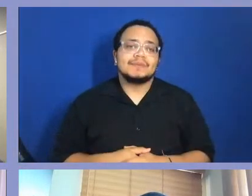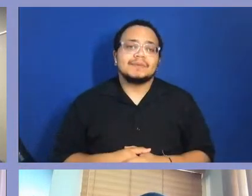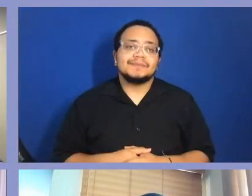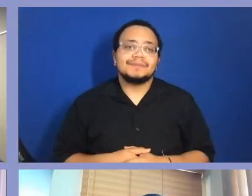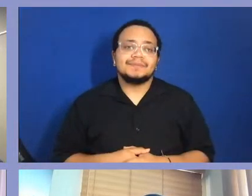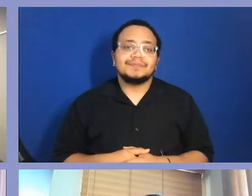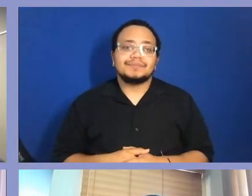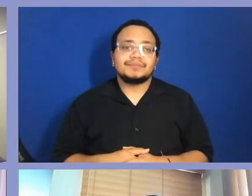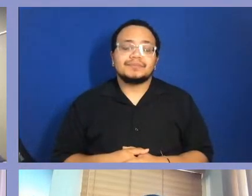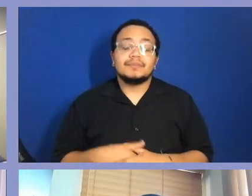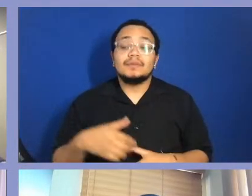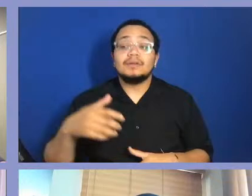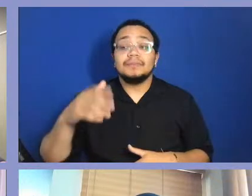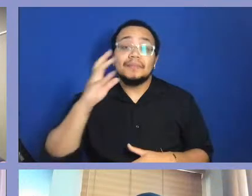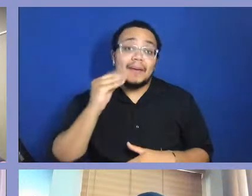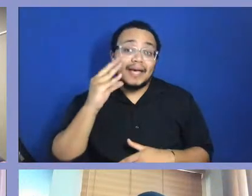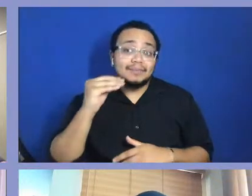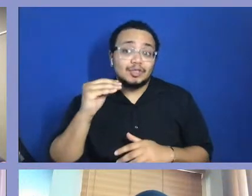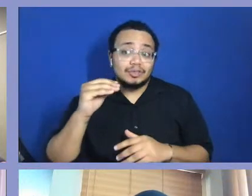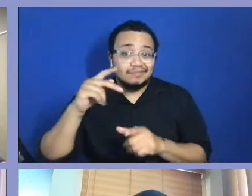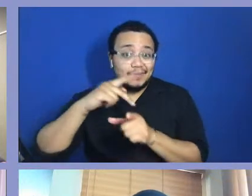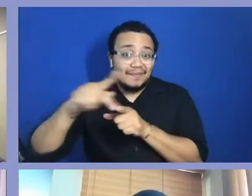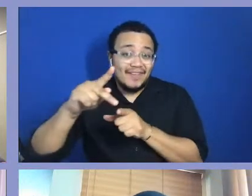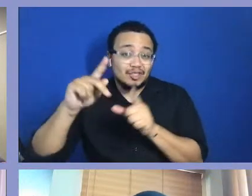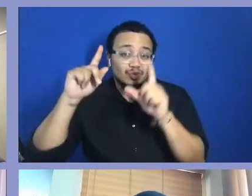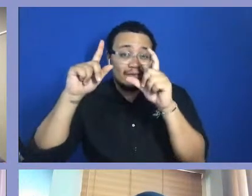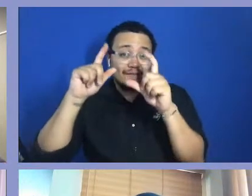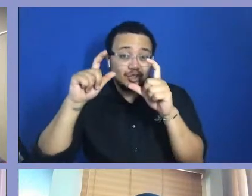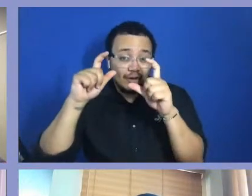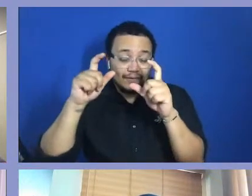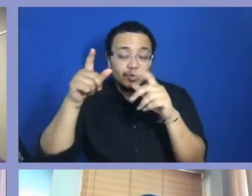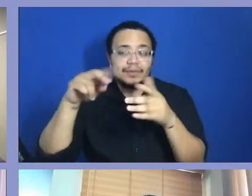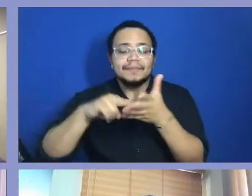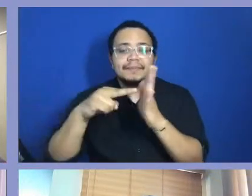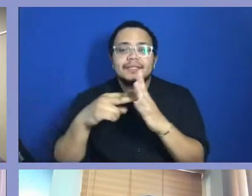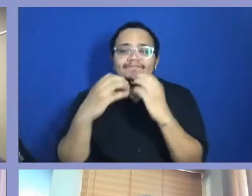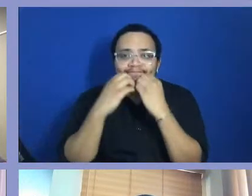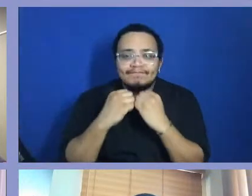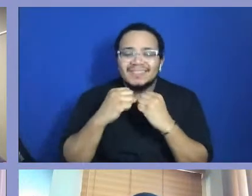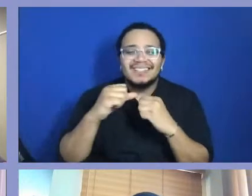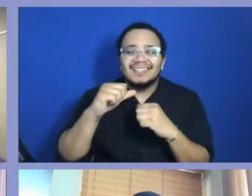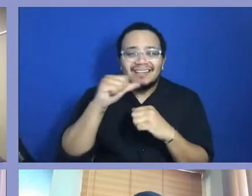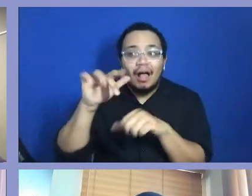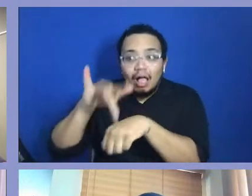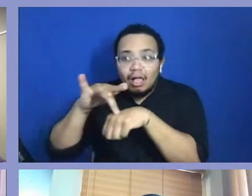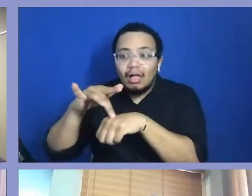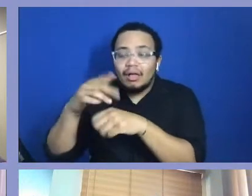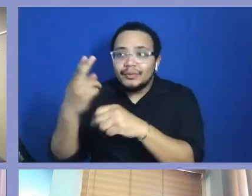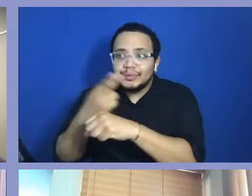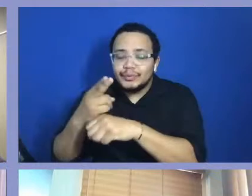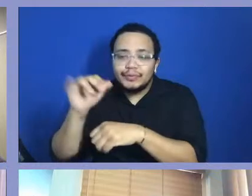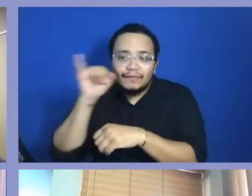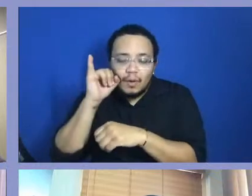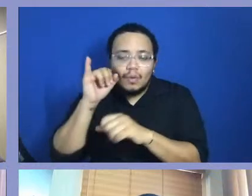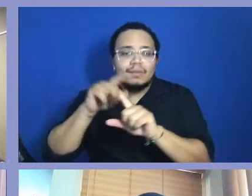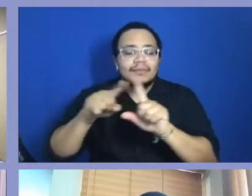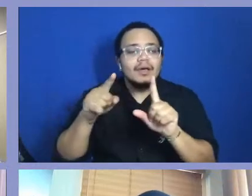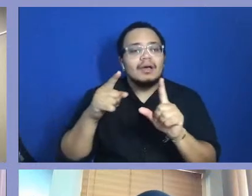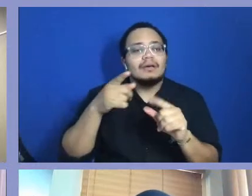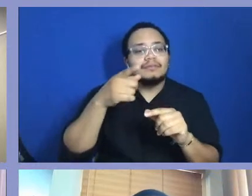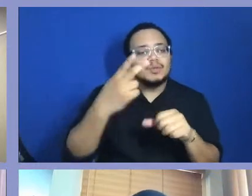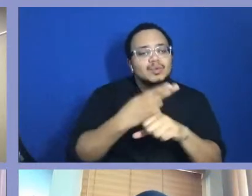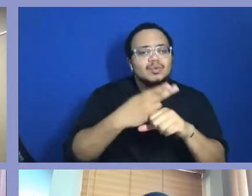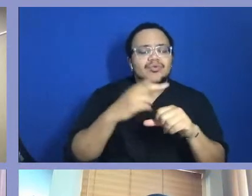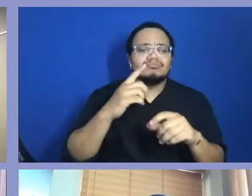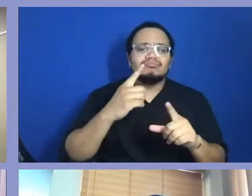you know, with that being said, from a photographer standpoint, a professional photographer who still values the camera and utilizing their skill set,